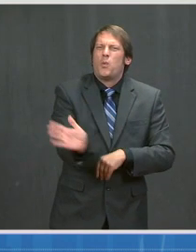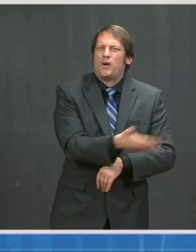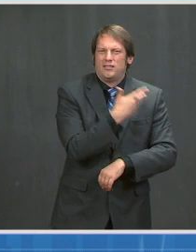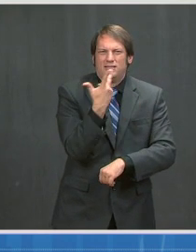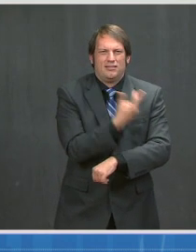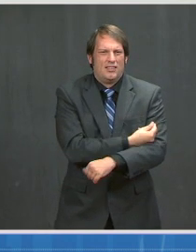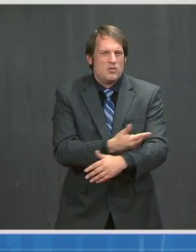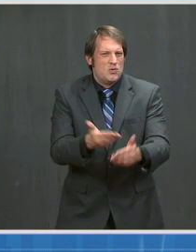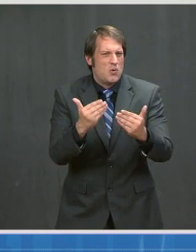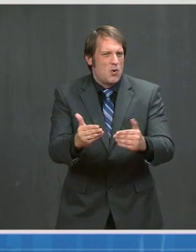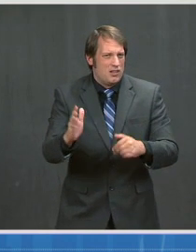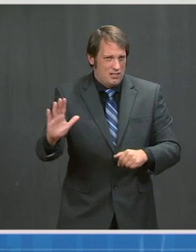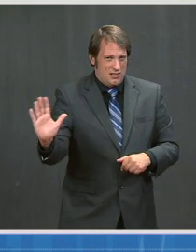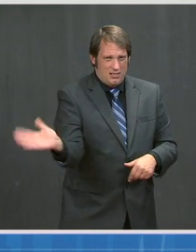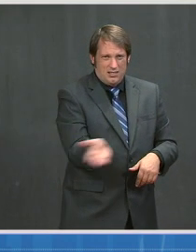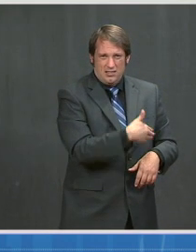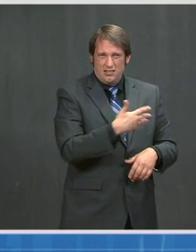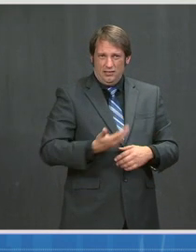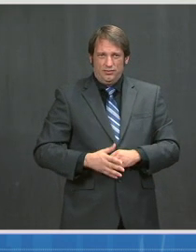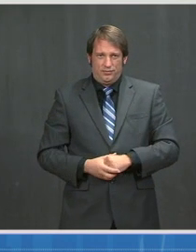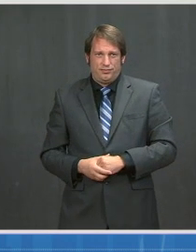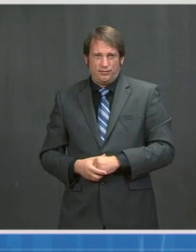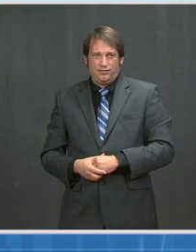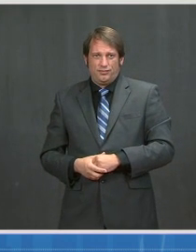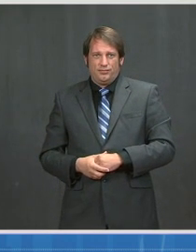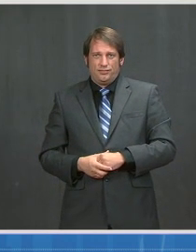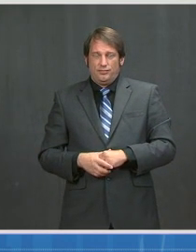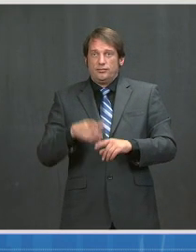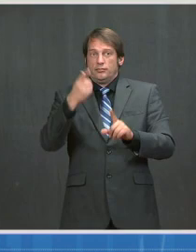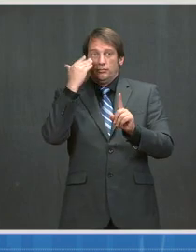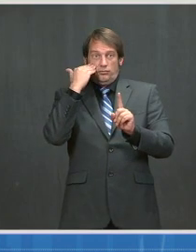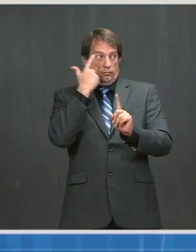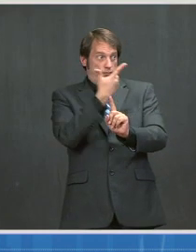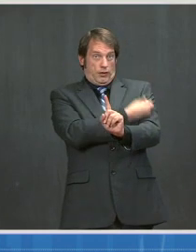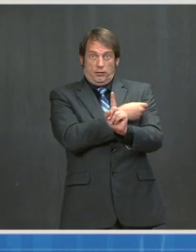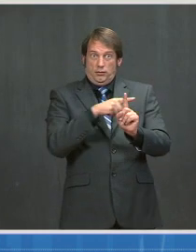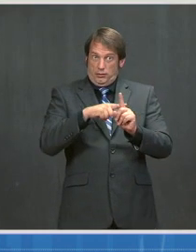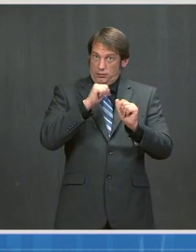address these variants effectively? Absolutely. Absolutely. Dr. Okay. Next question.